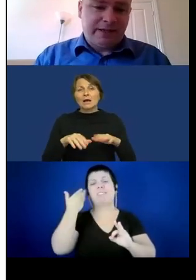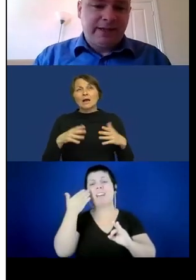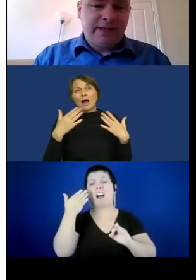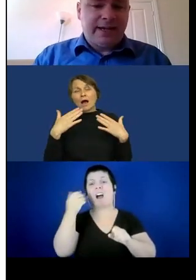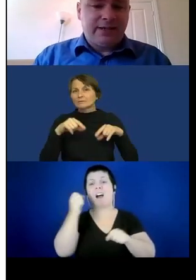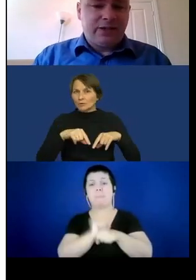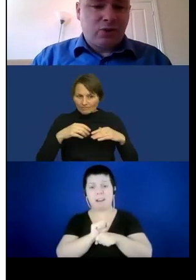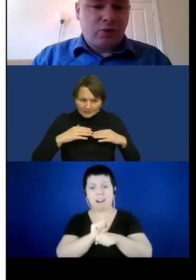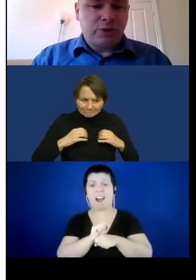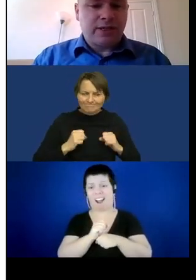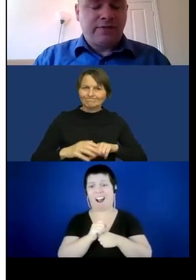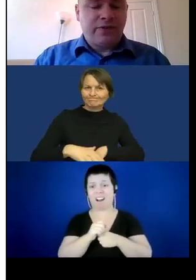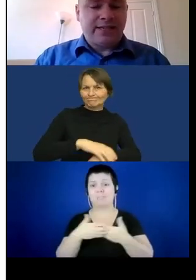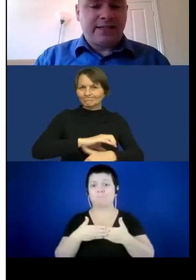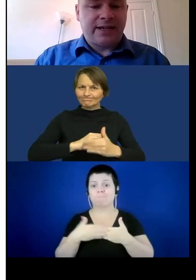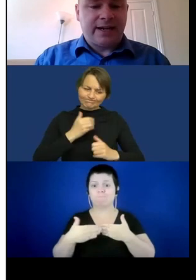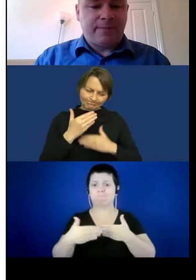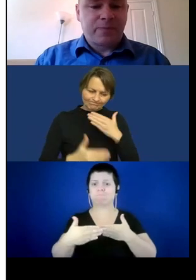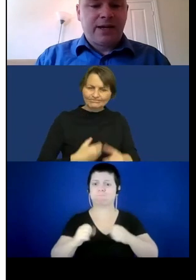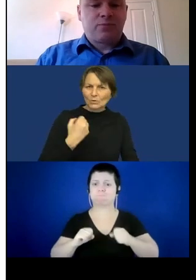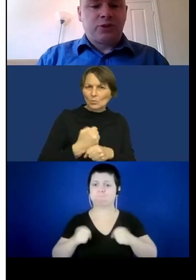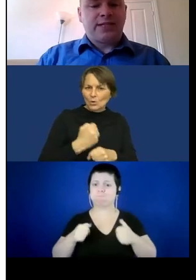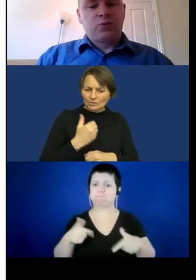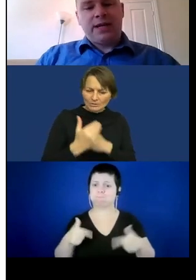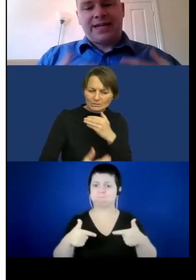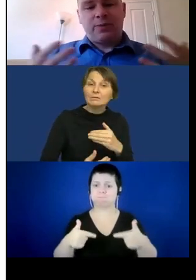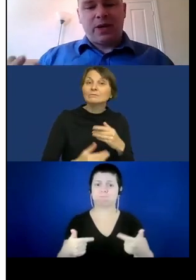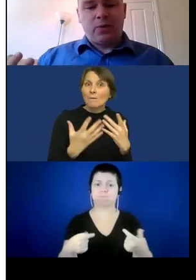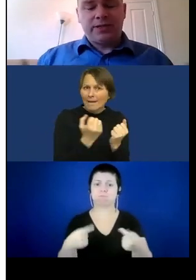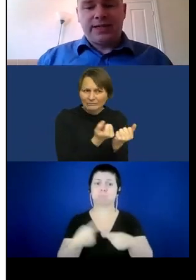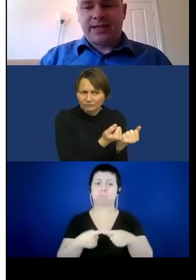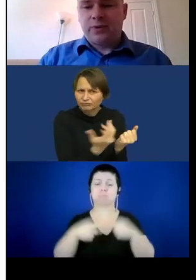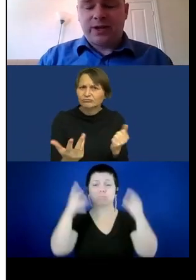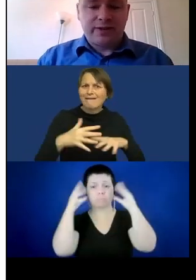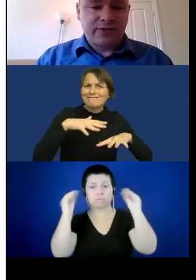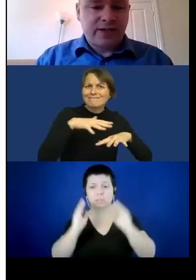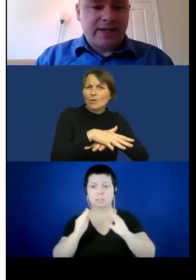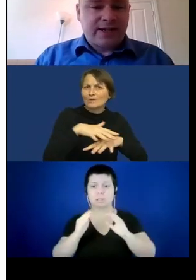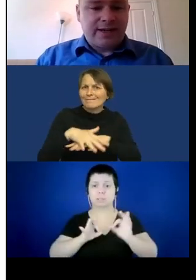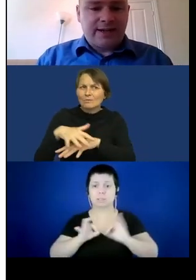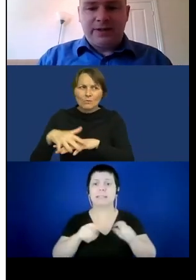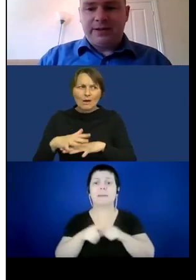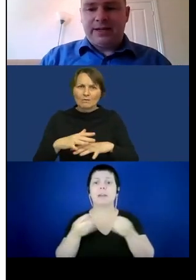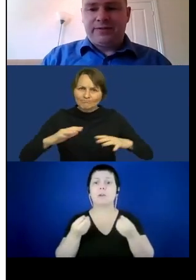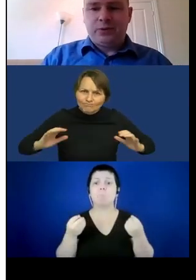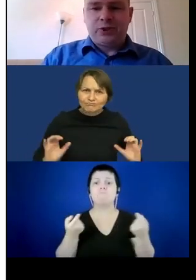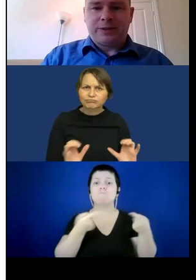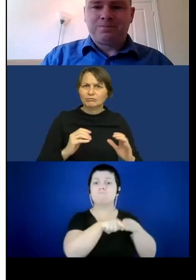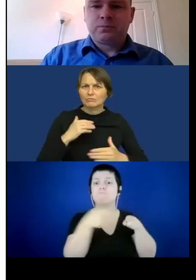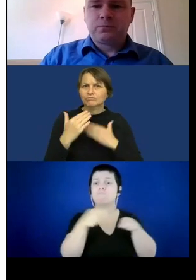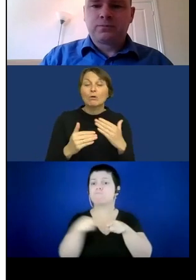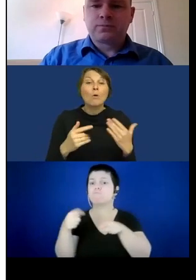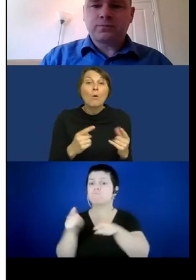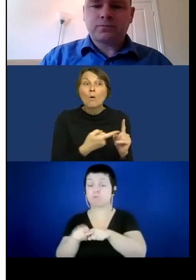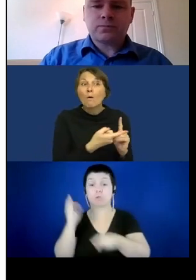developing in the course of this project as well as how we might work together with others in the future.